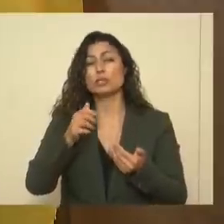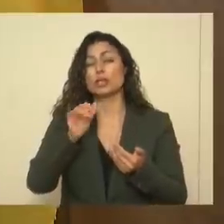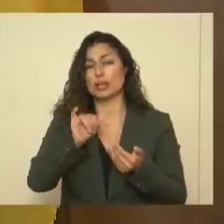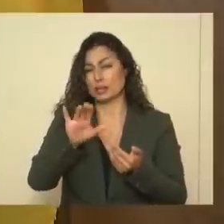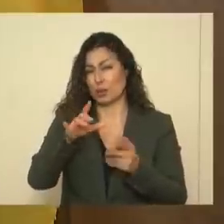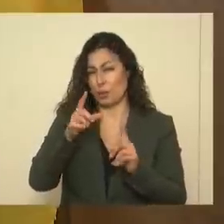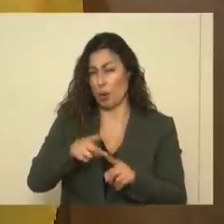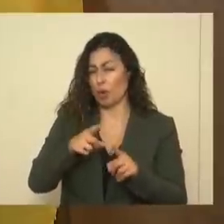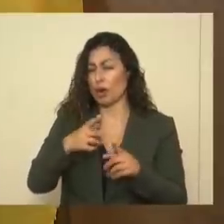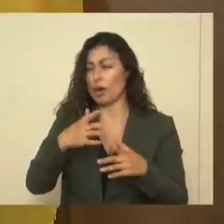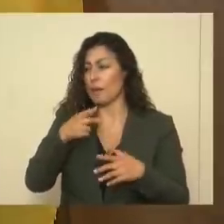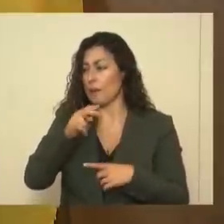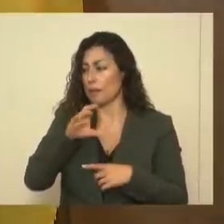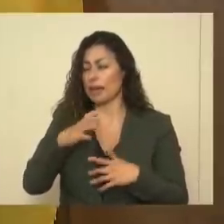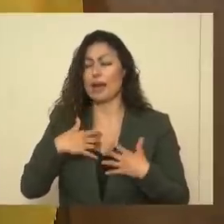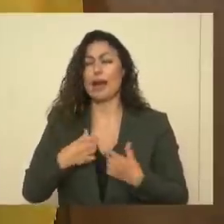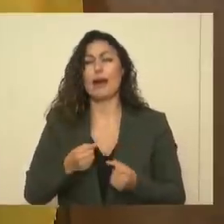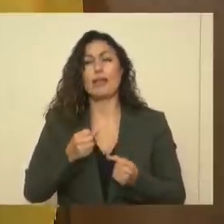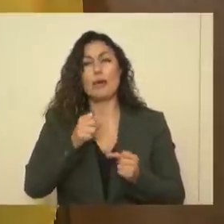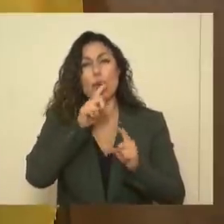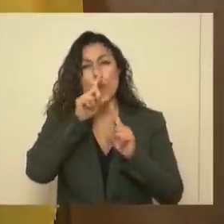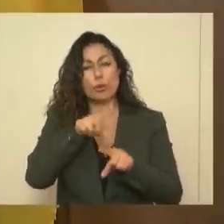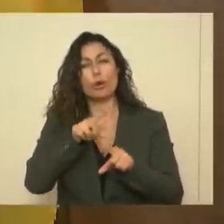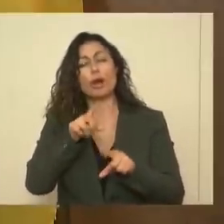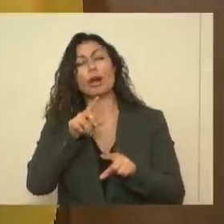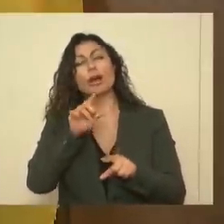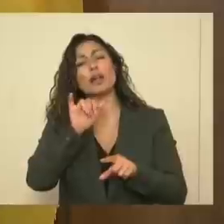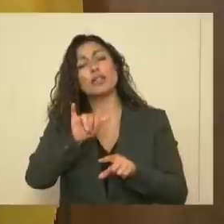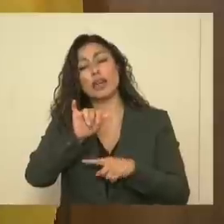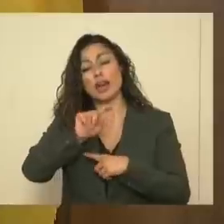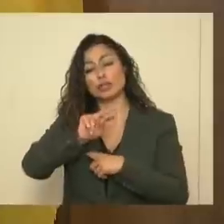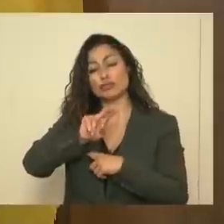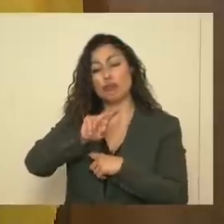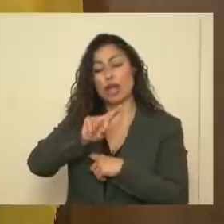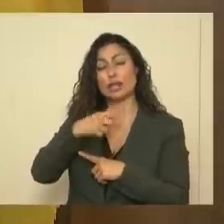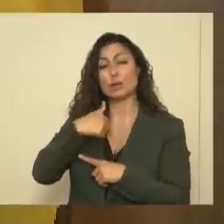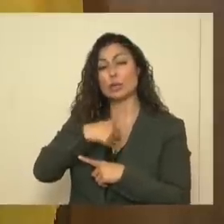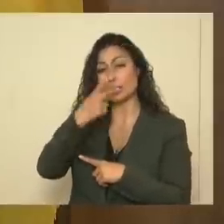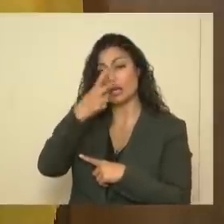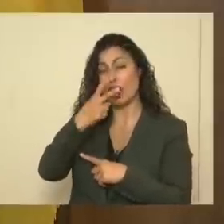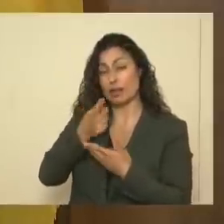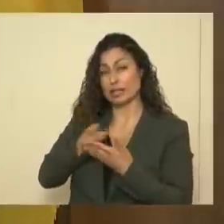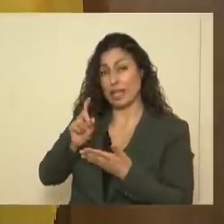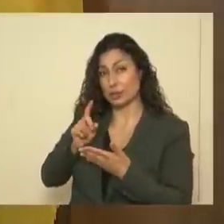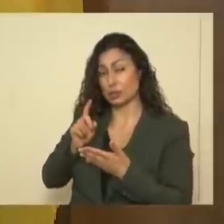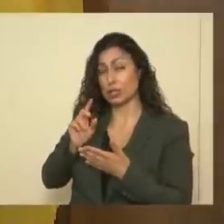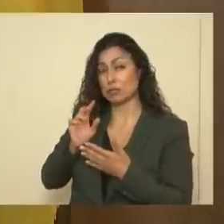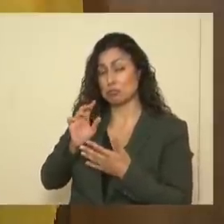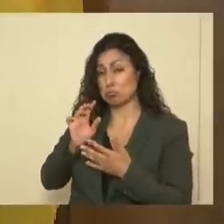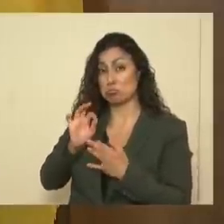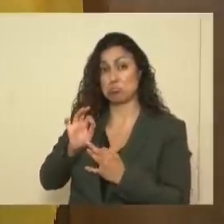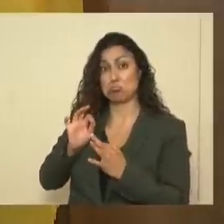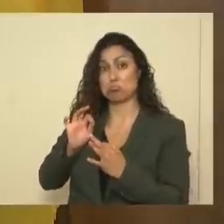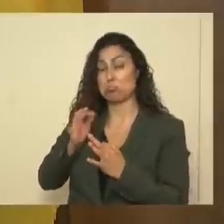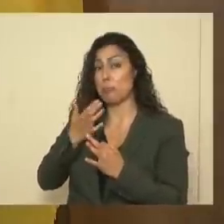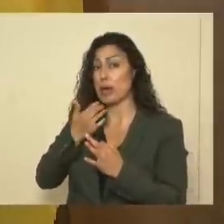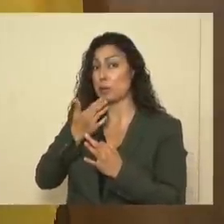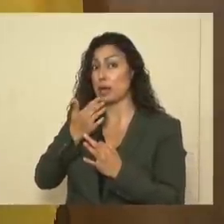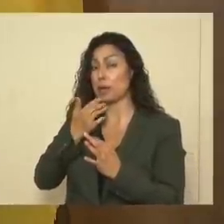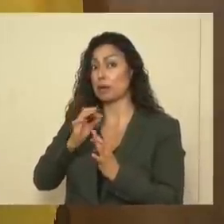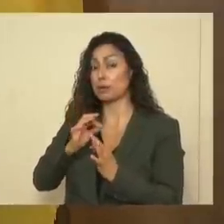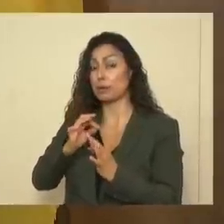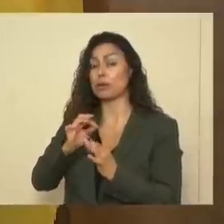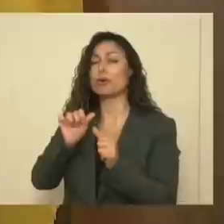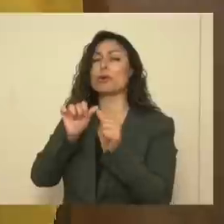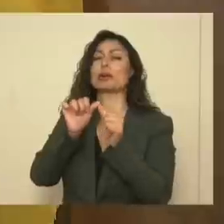point of the public health order – that the trend we've seen this past week, which is good, can continue,